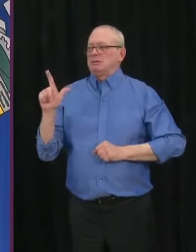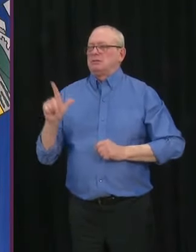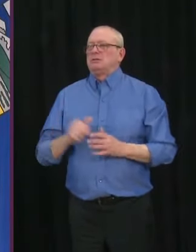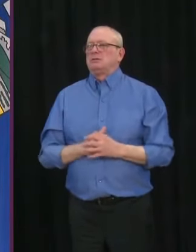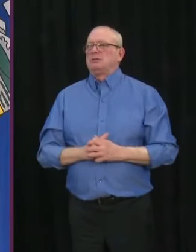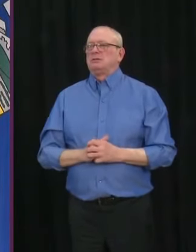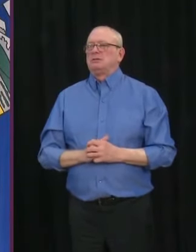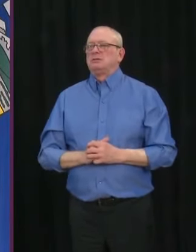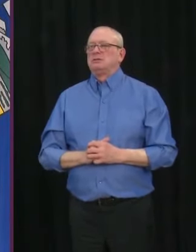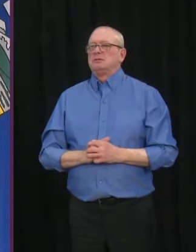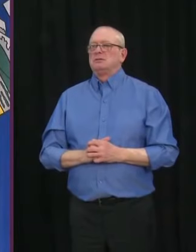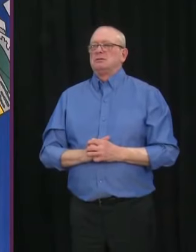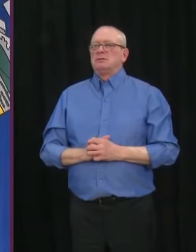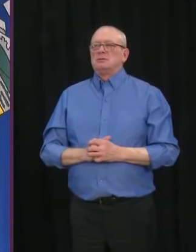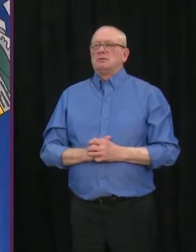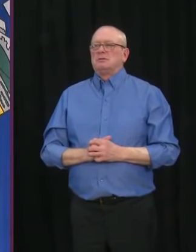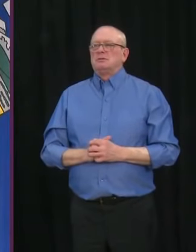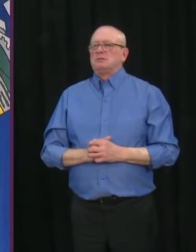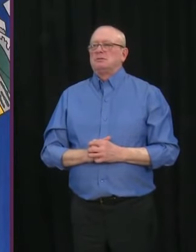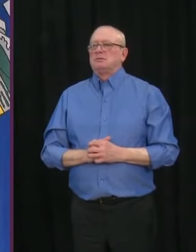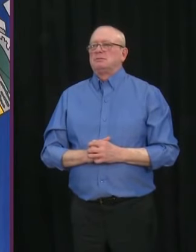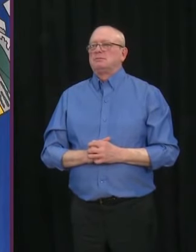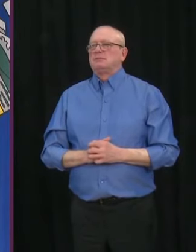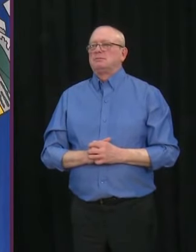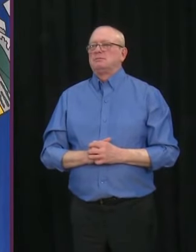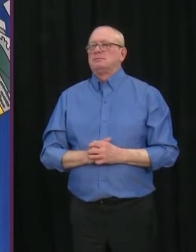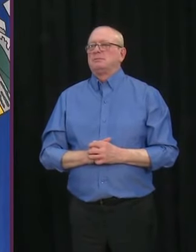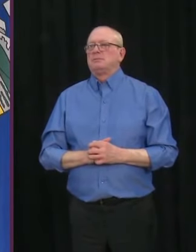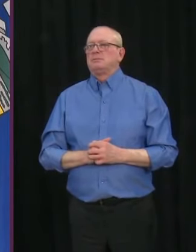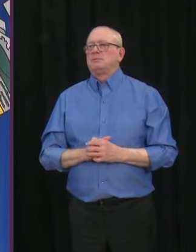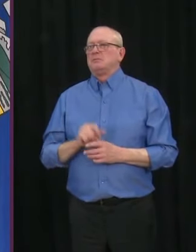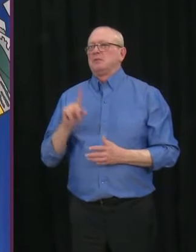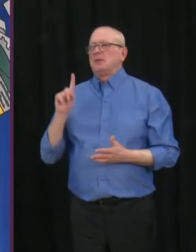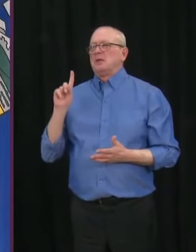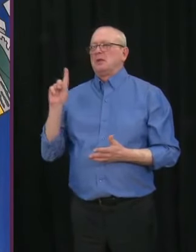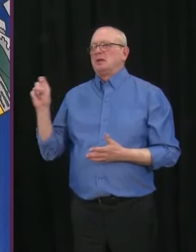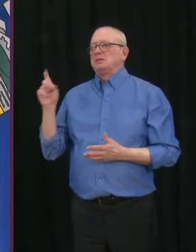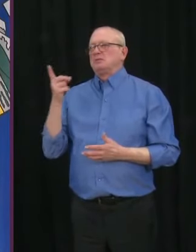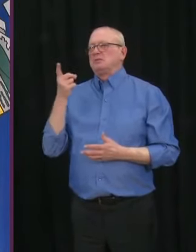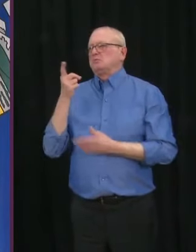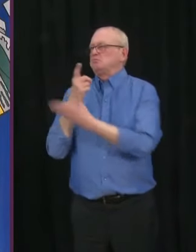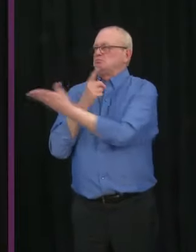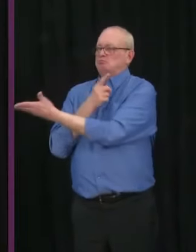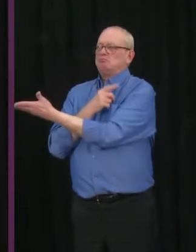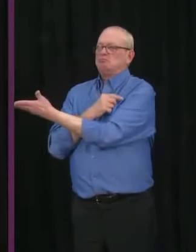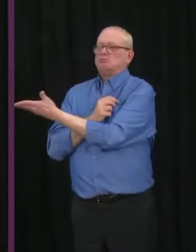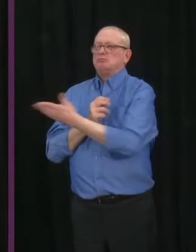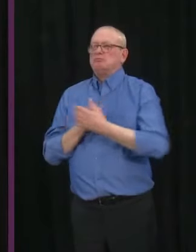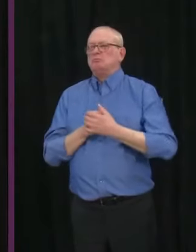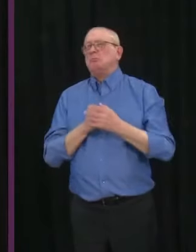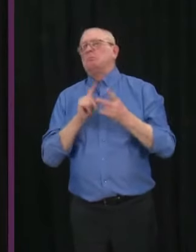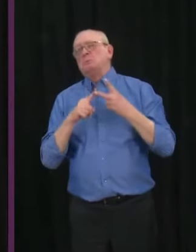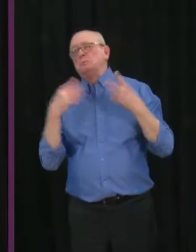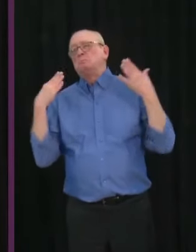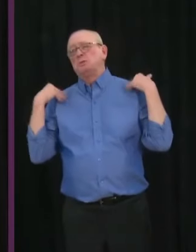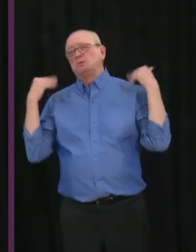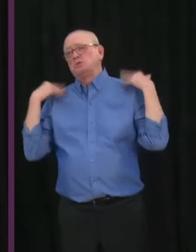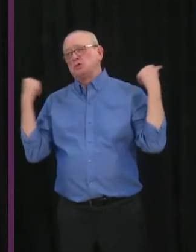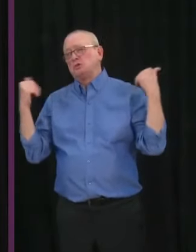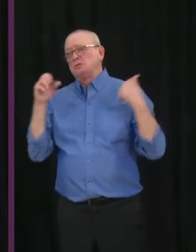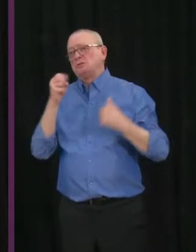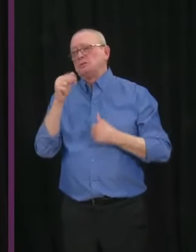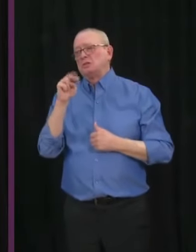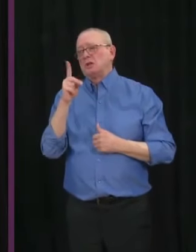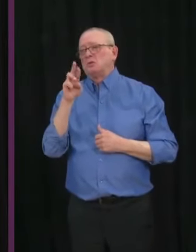Hey there. This is, I guess, for Dr. Hinshaw and Minister Shandro. You mentioned those two new variants